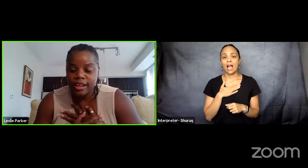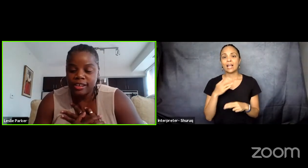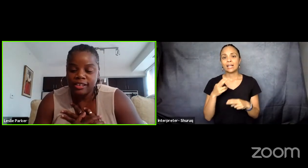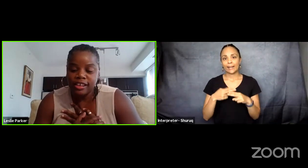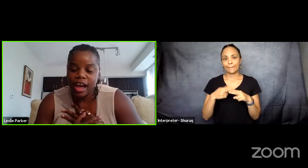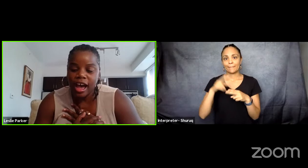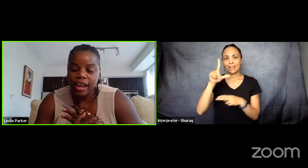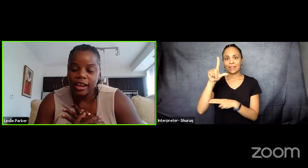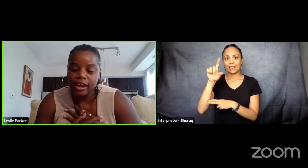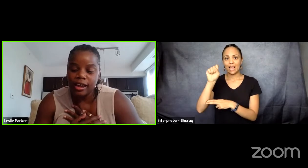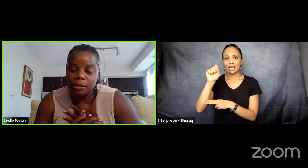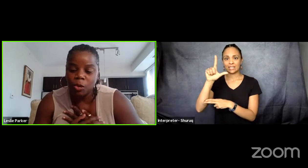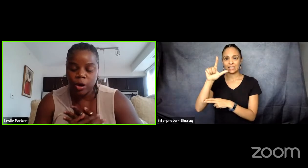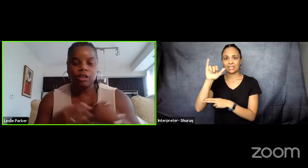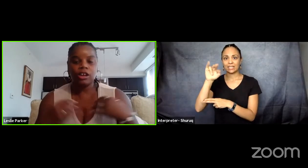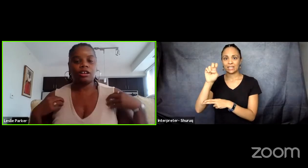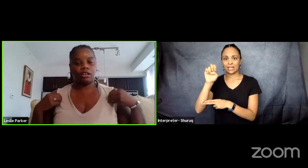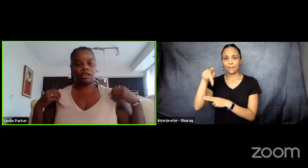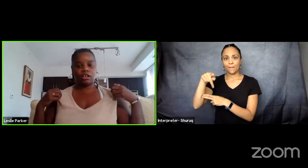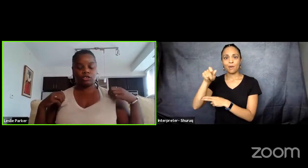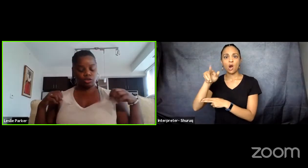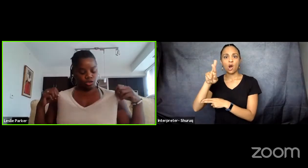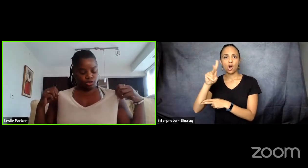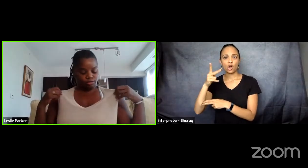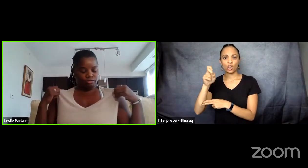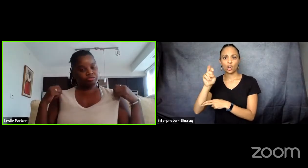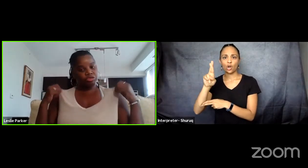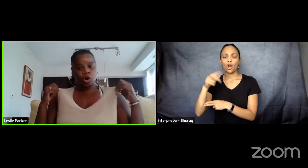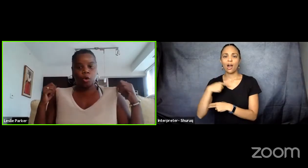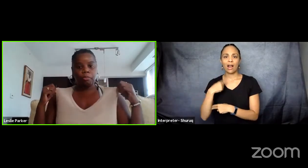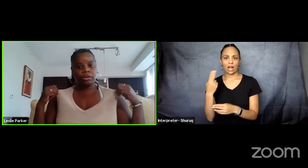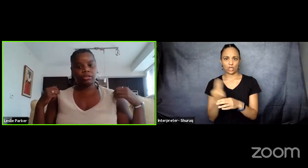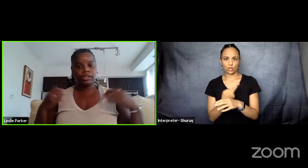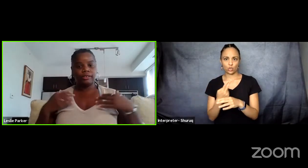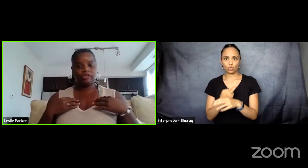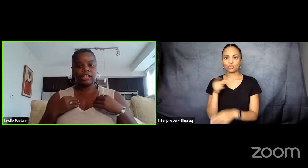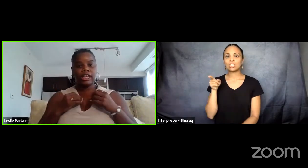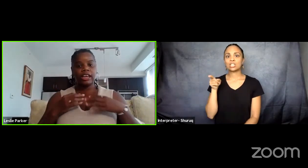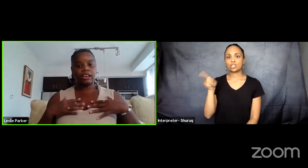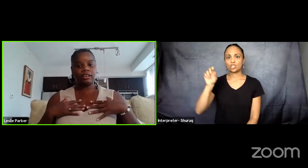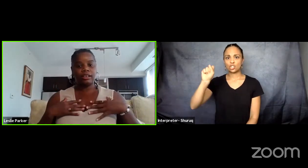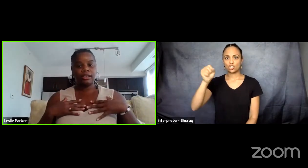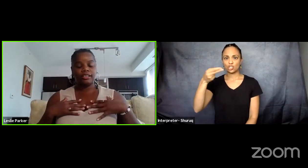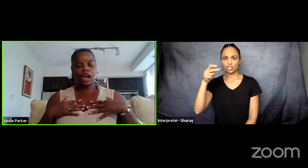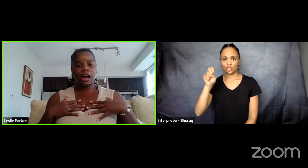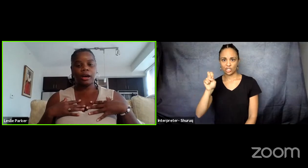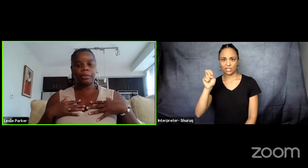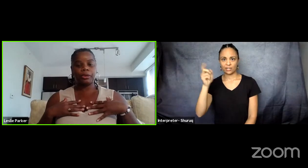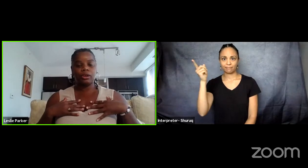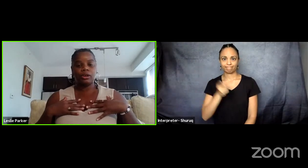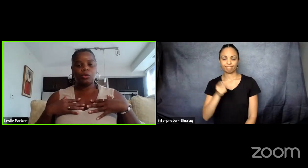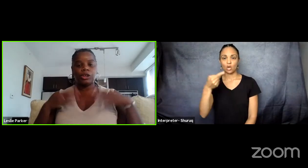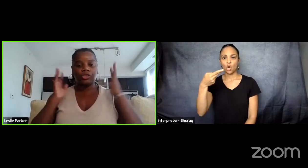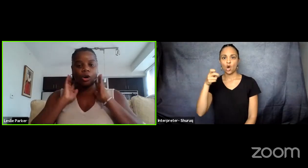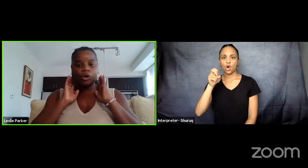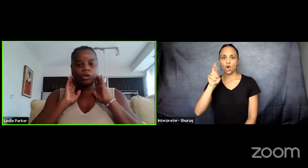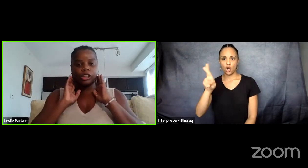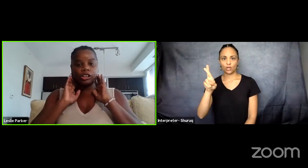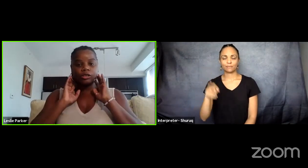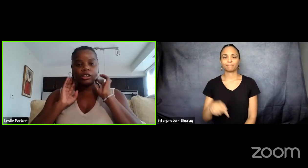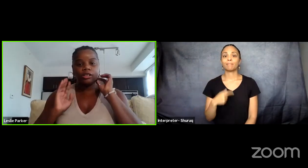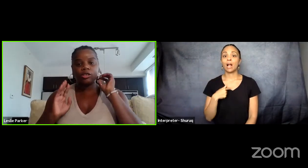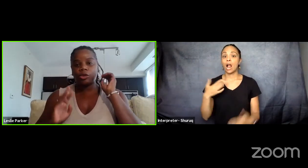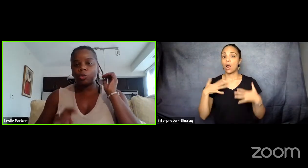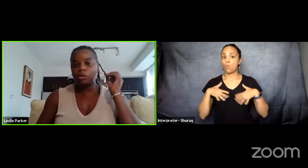And I am wearing a taupe v-neck top with